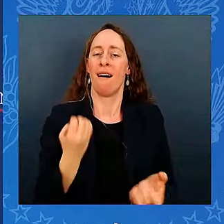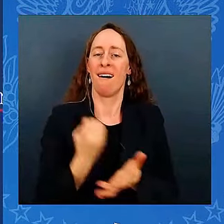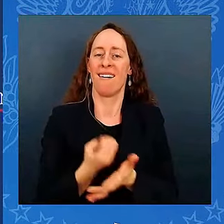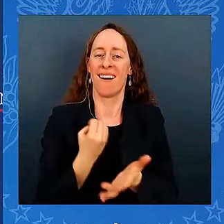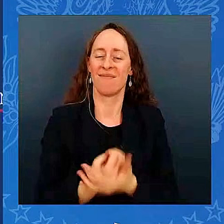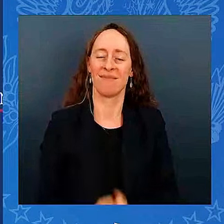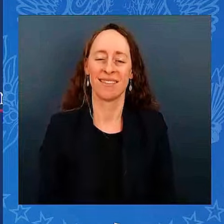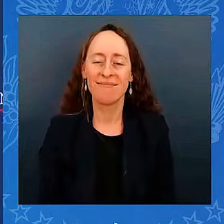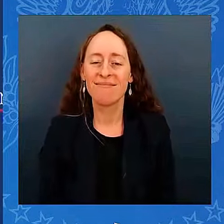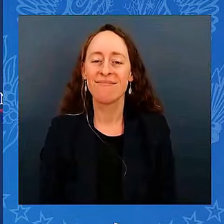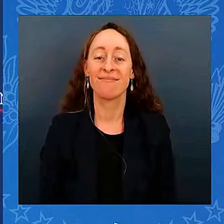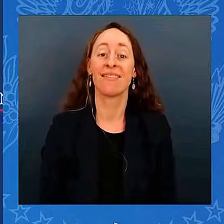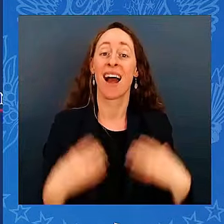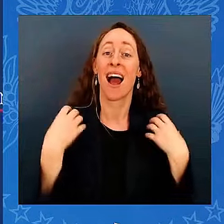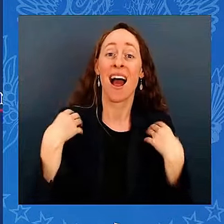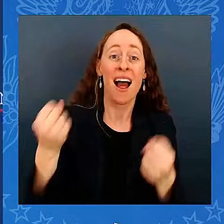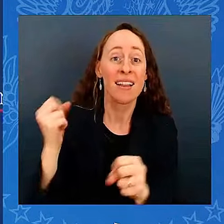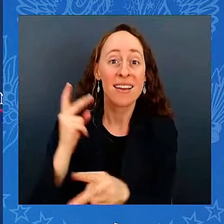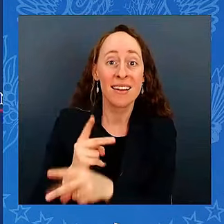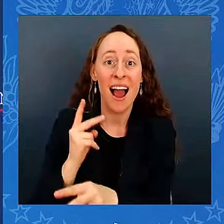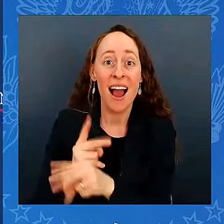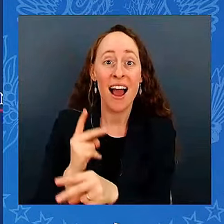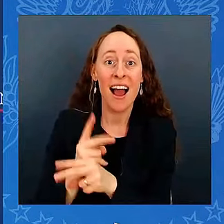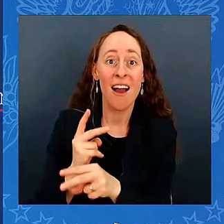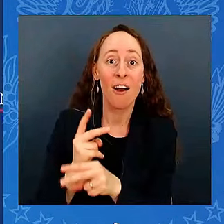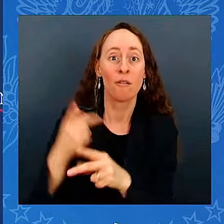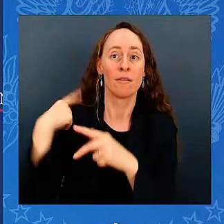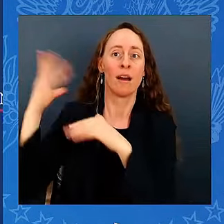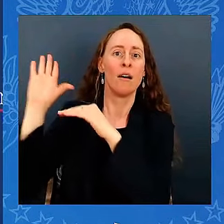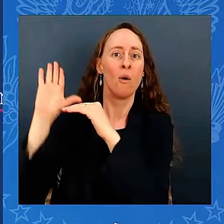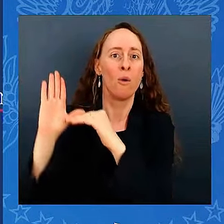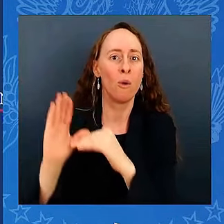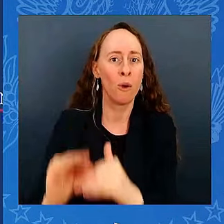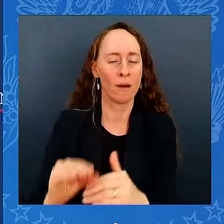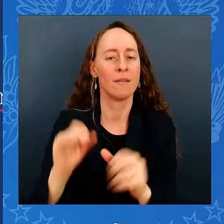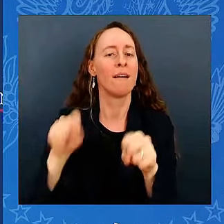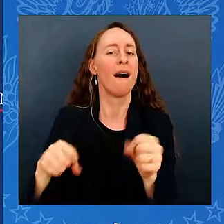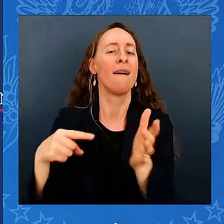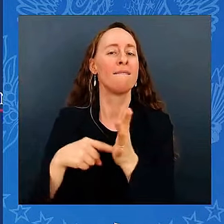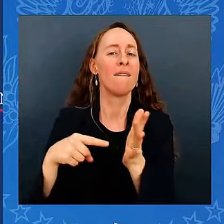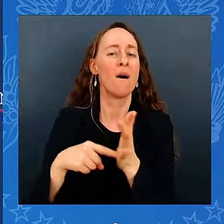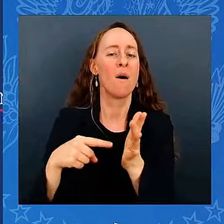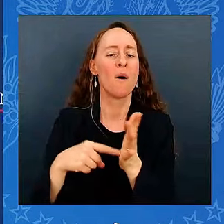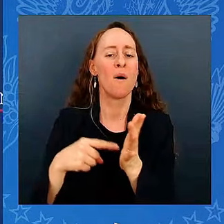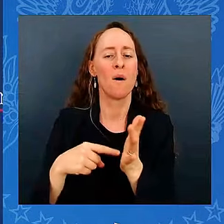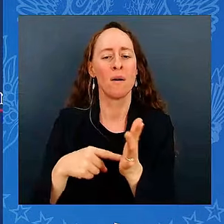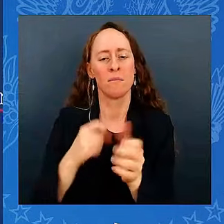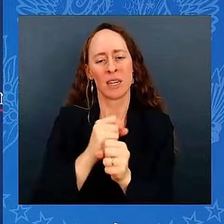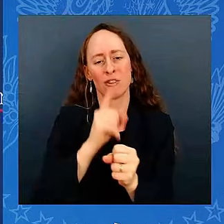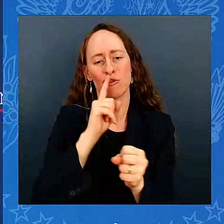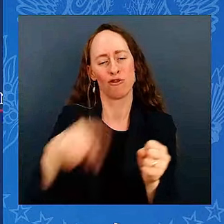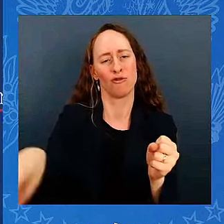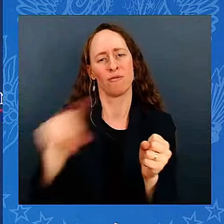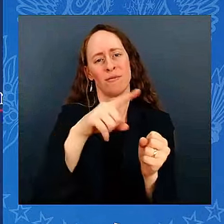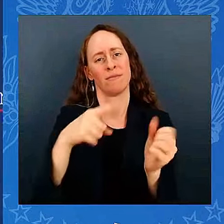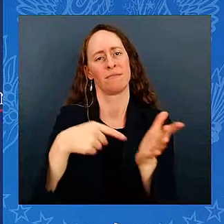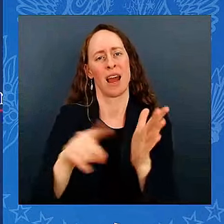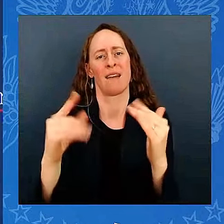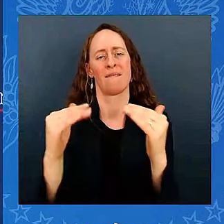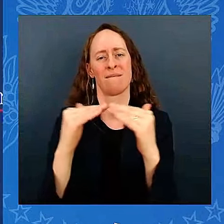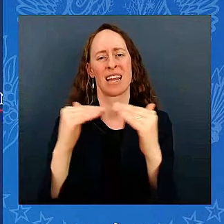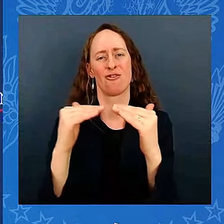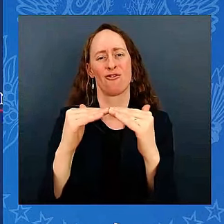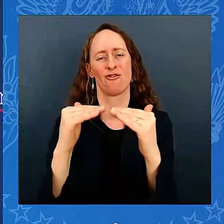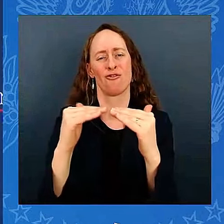everyone — everyone pays their fair share of taxes. And by the way, I hope some of you out there are billionaires. But paying 8